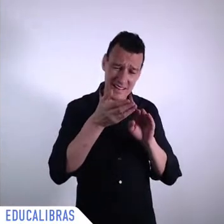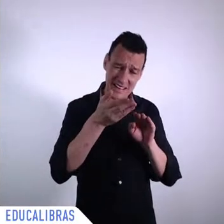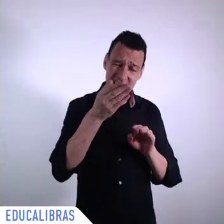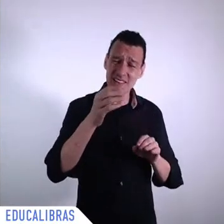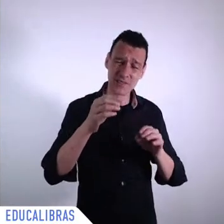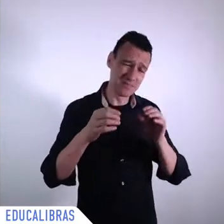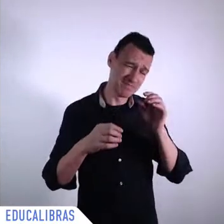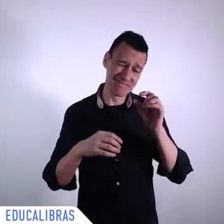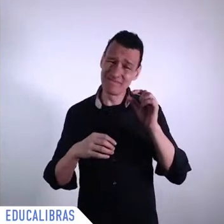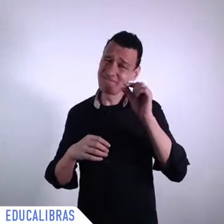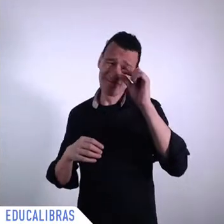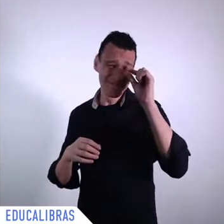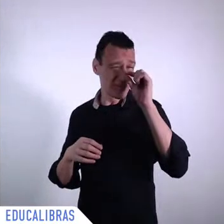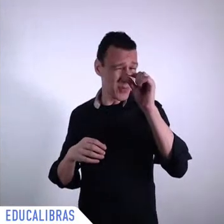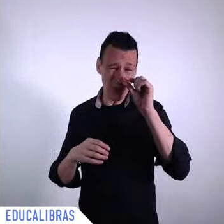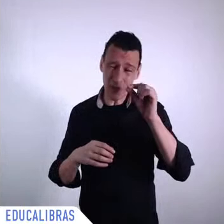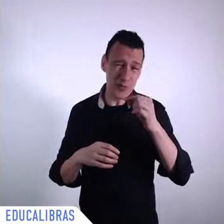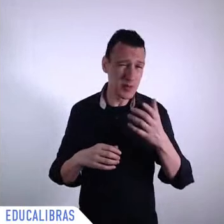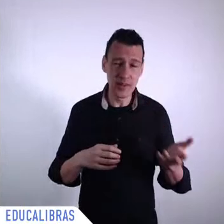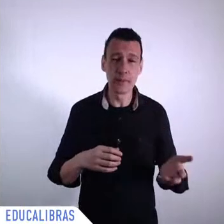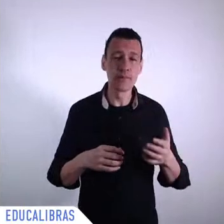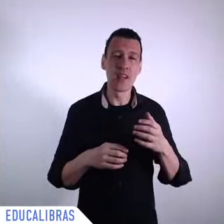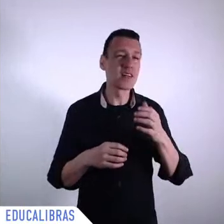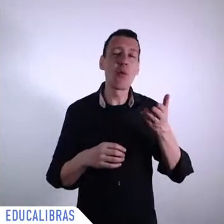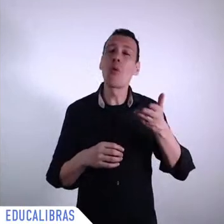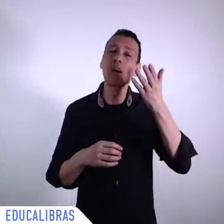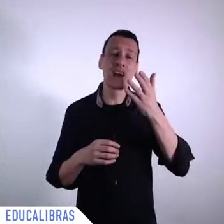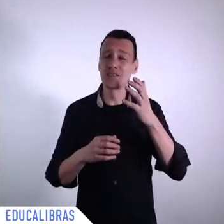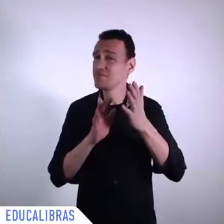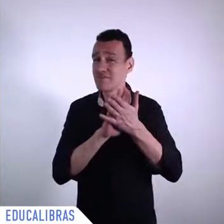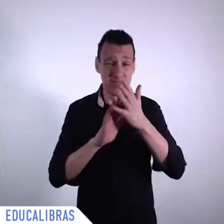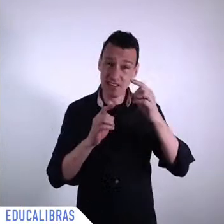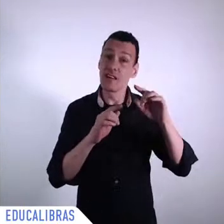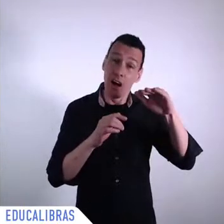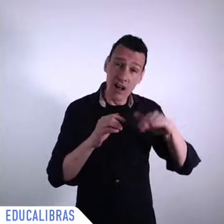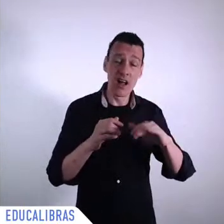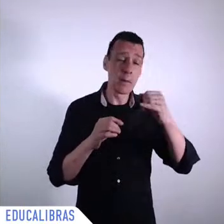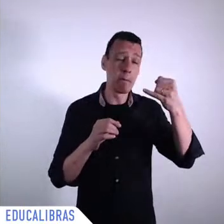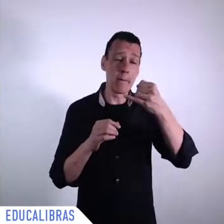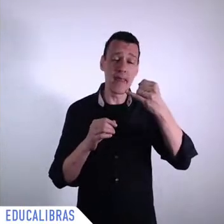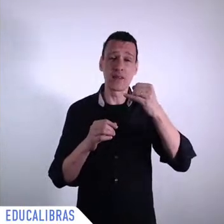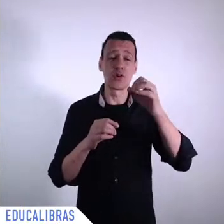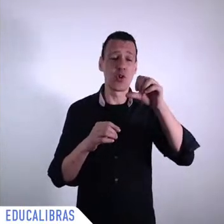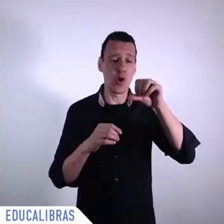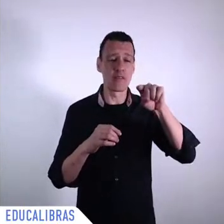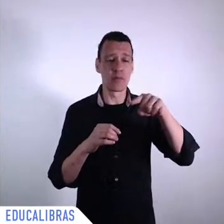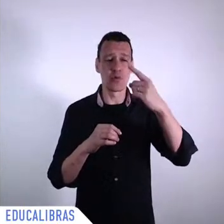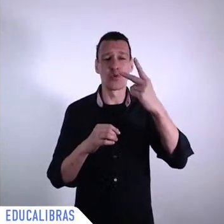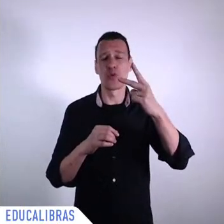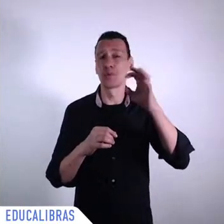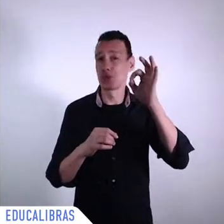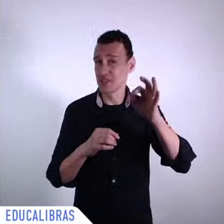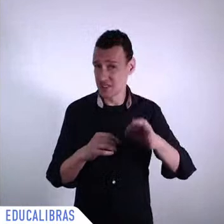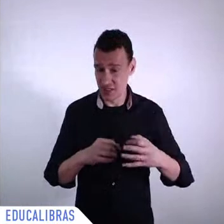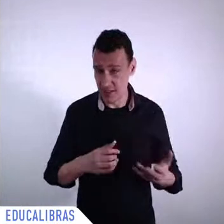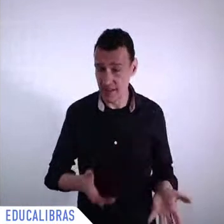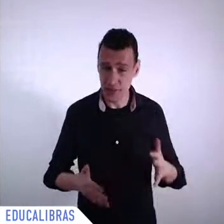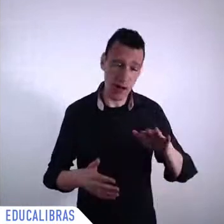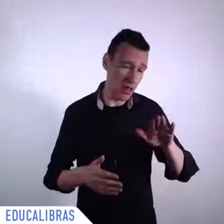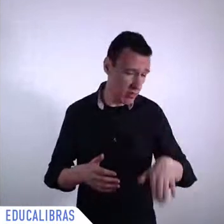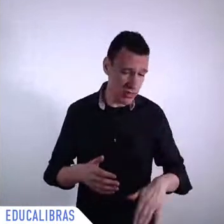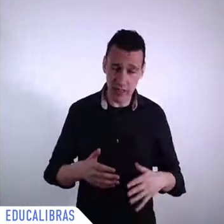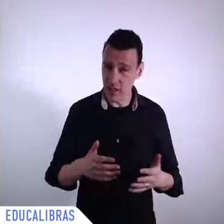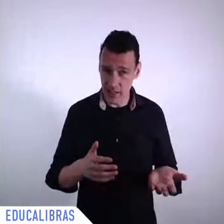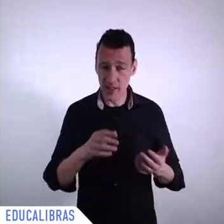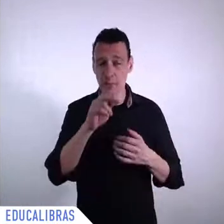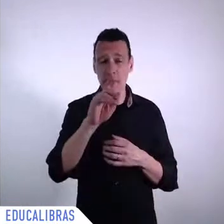massive loss of employment in Latin America we forecast to reach 13.5 percent of unemployment